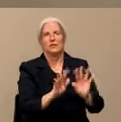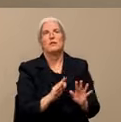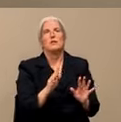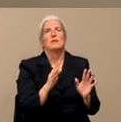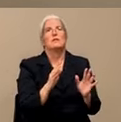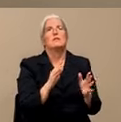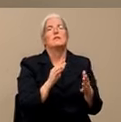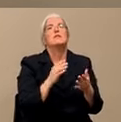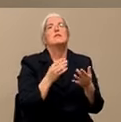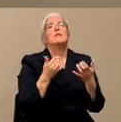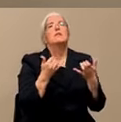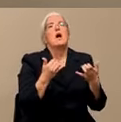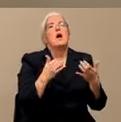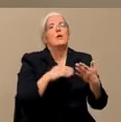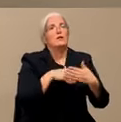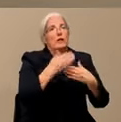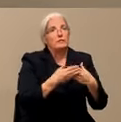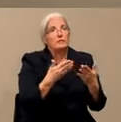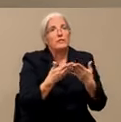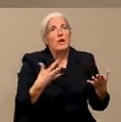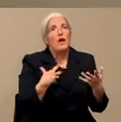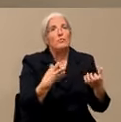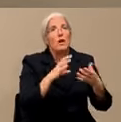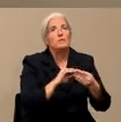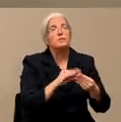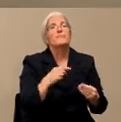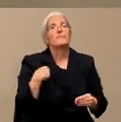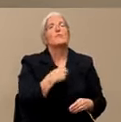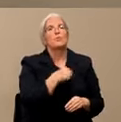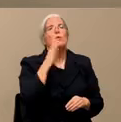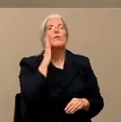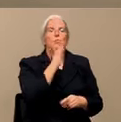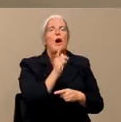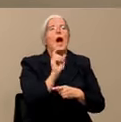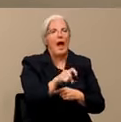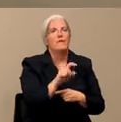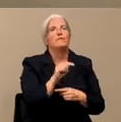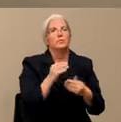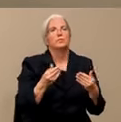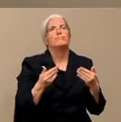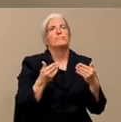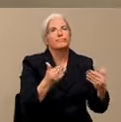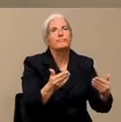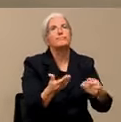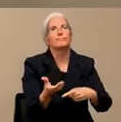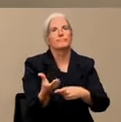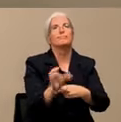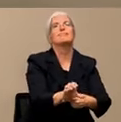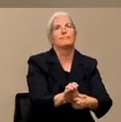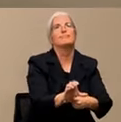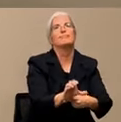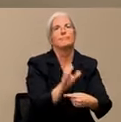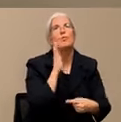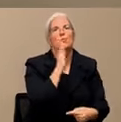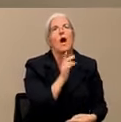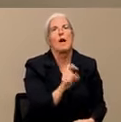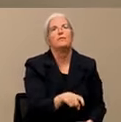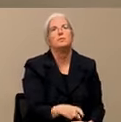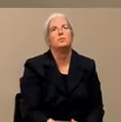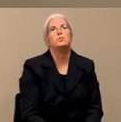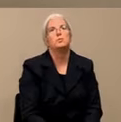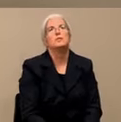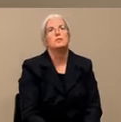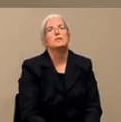into an enforcement phase. And we are there. But I want to be very clear that we are trying